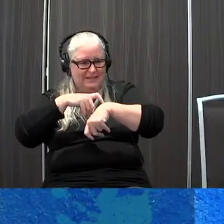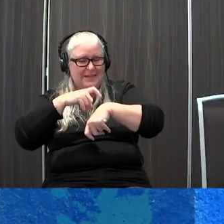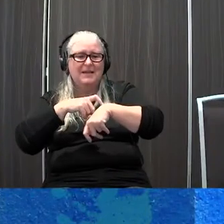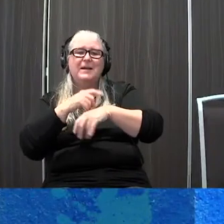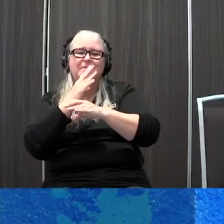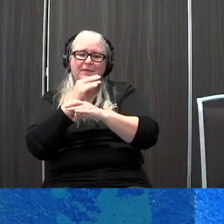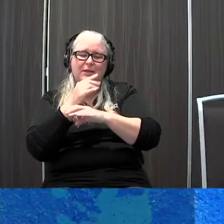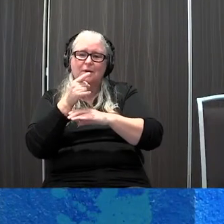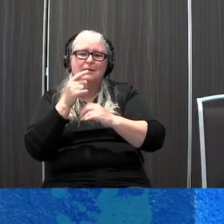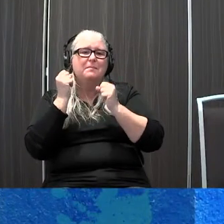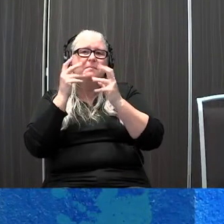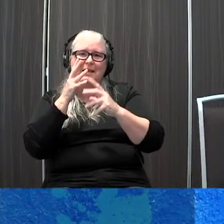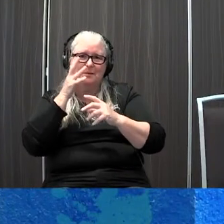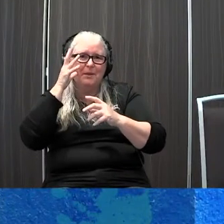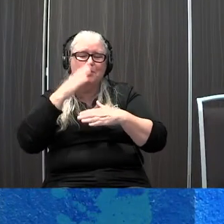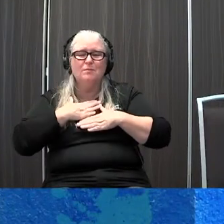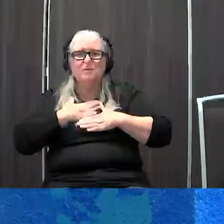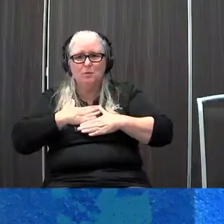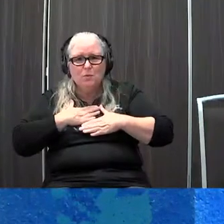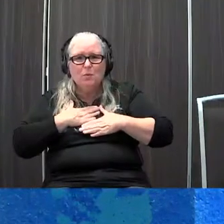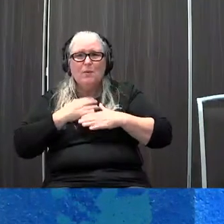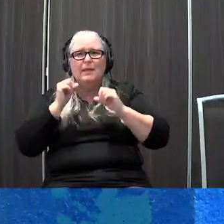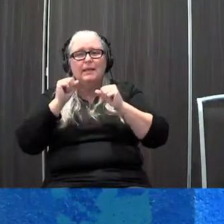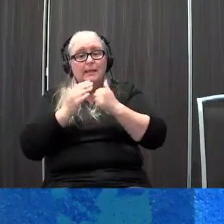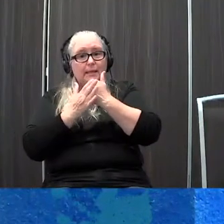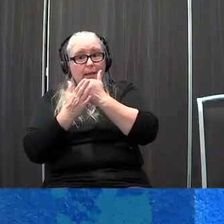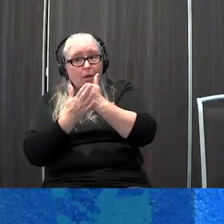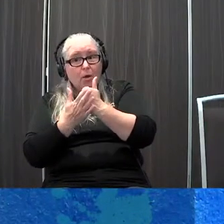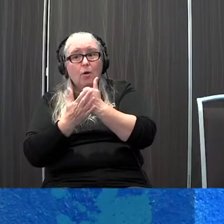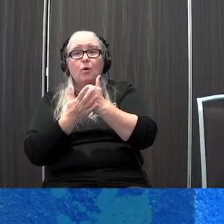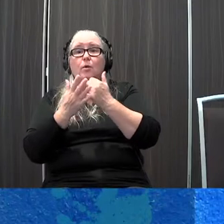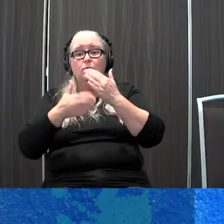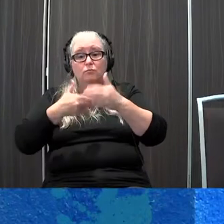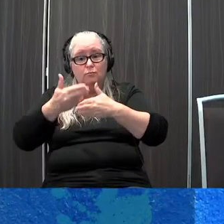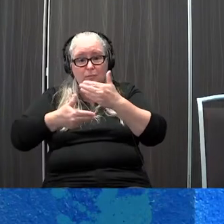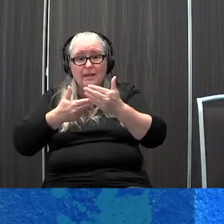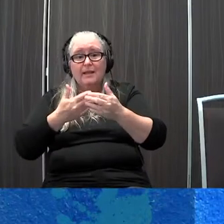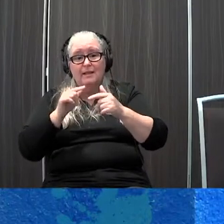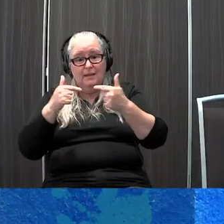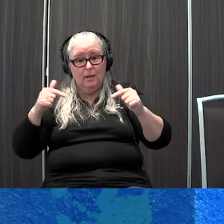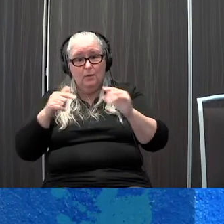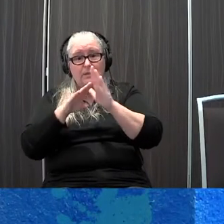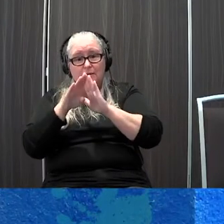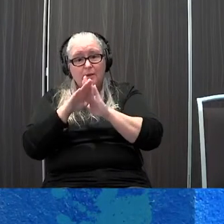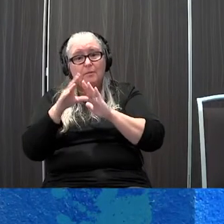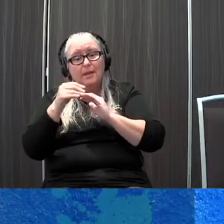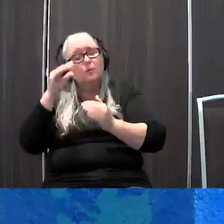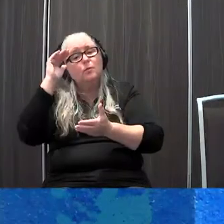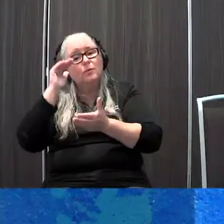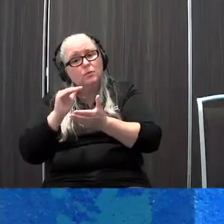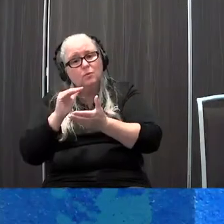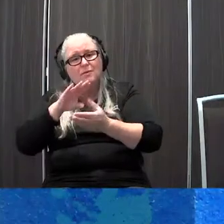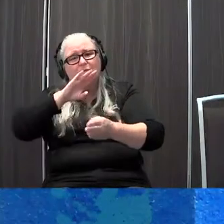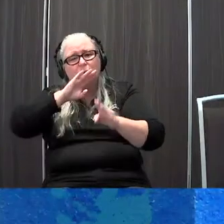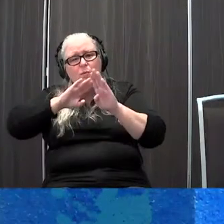enjoyed that it can help facilitate that language development it can also help reduce a lot of frustration that